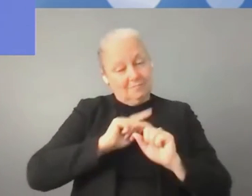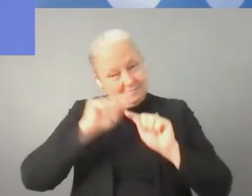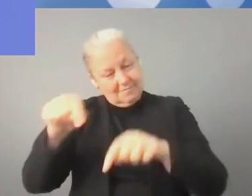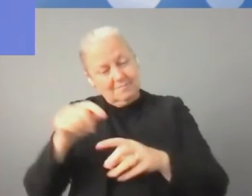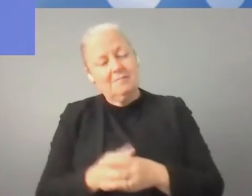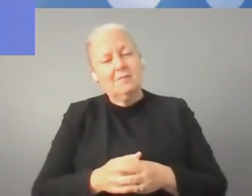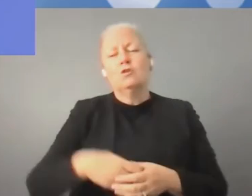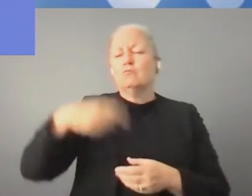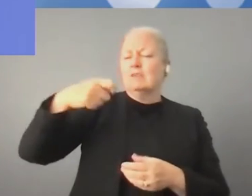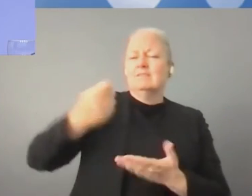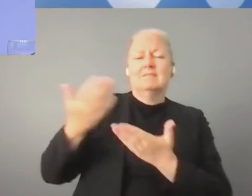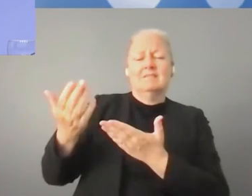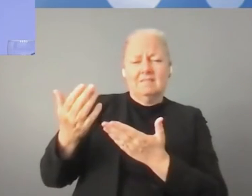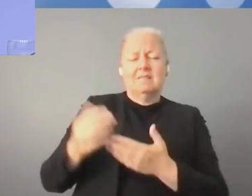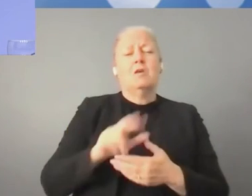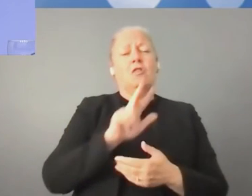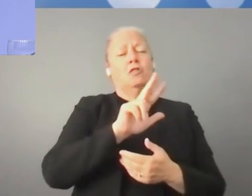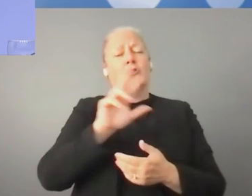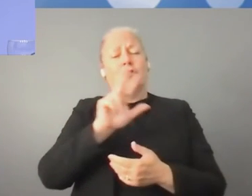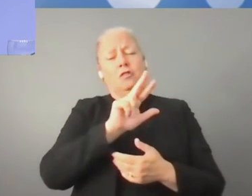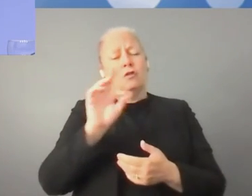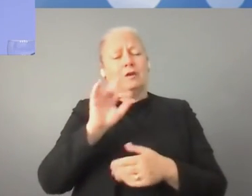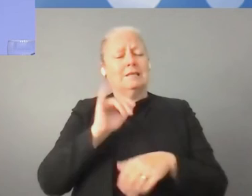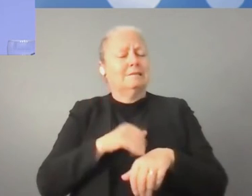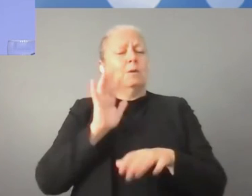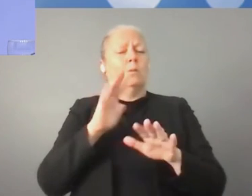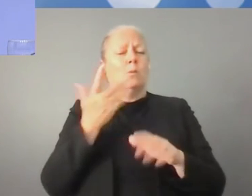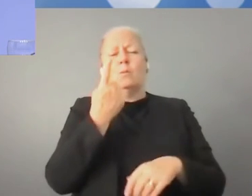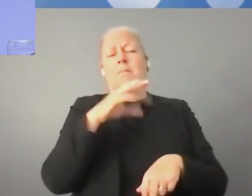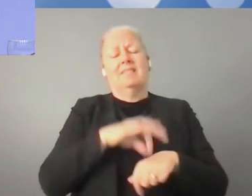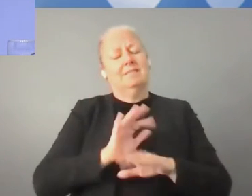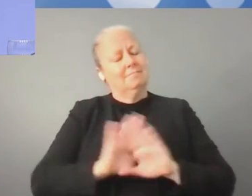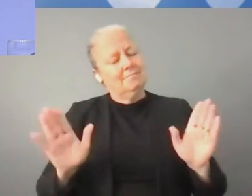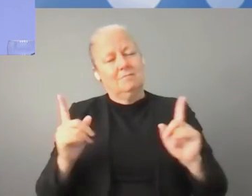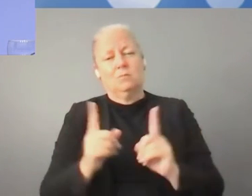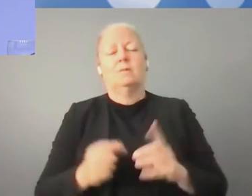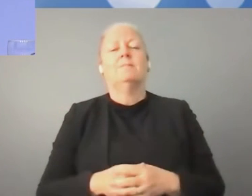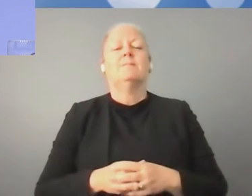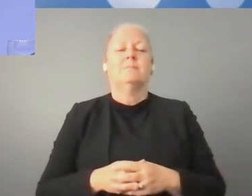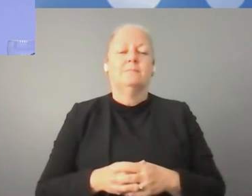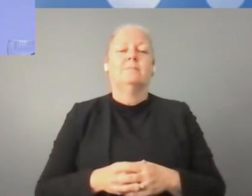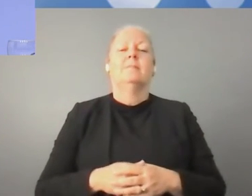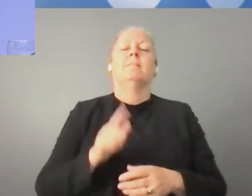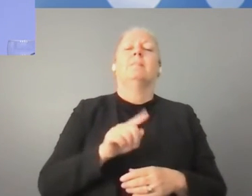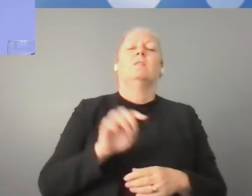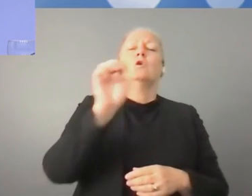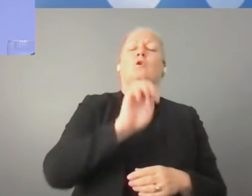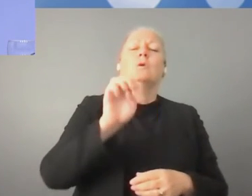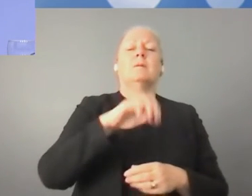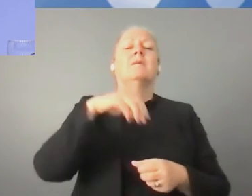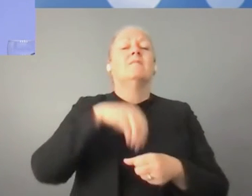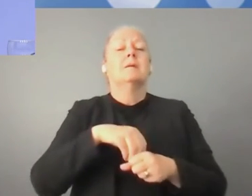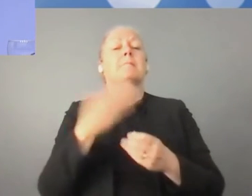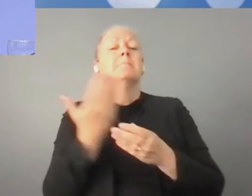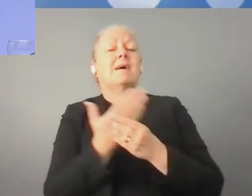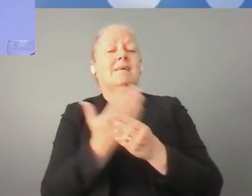30 seconds to one minute. Thank you. So, ladies and gentlemen, the European Investment Bank, fully recognize the